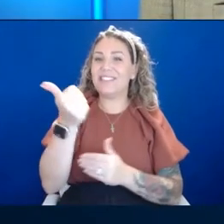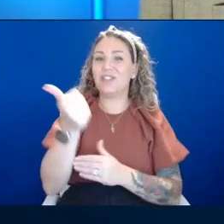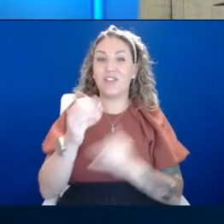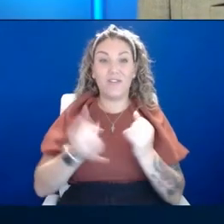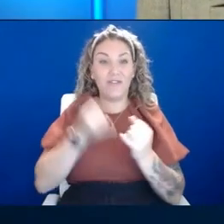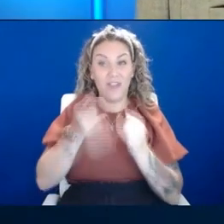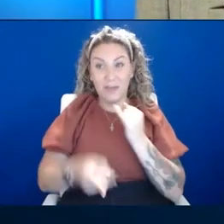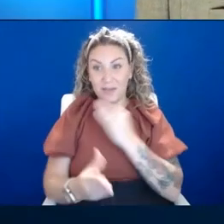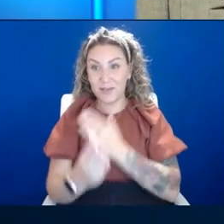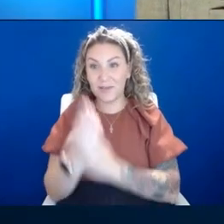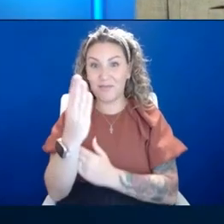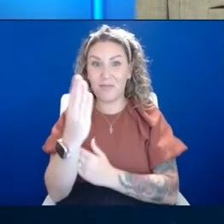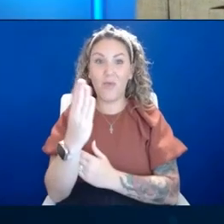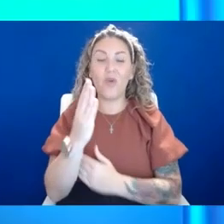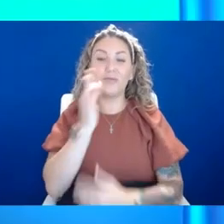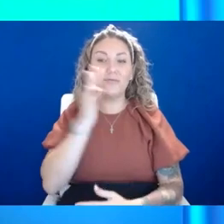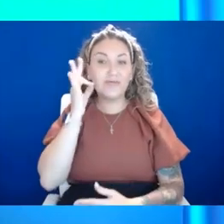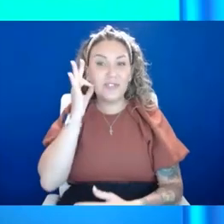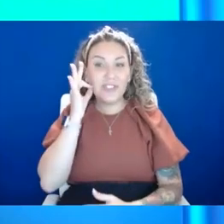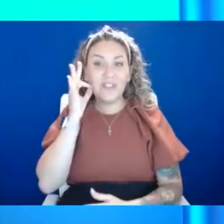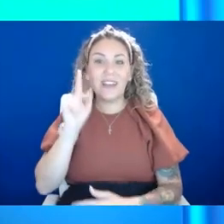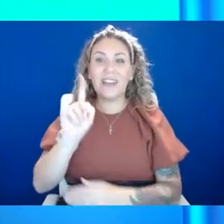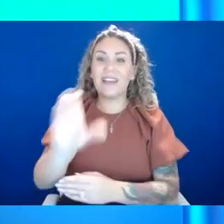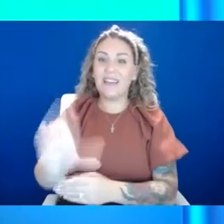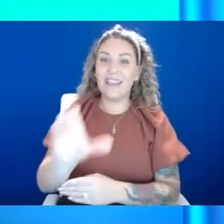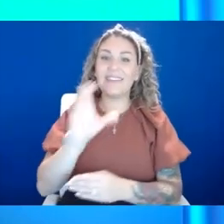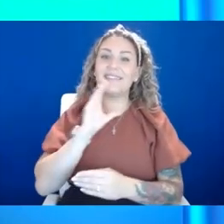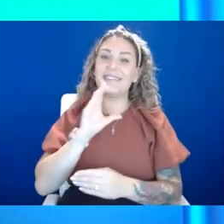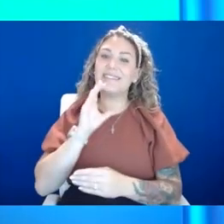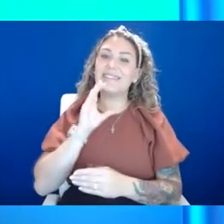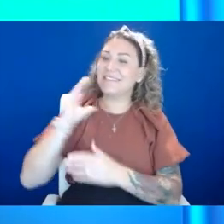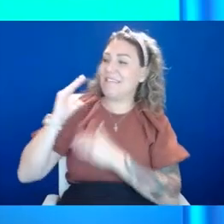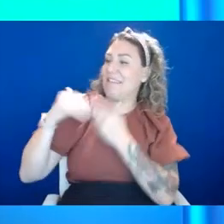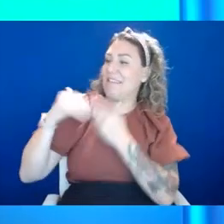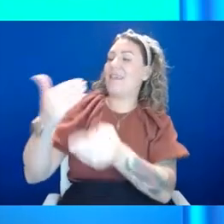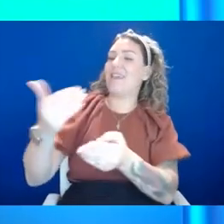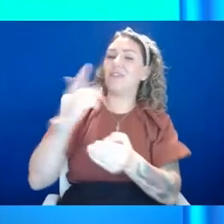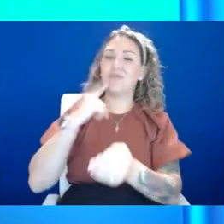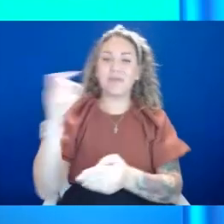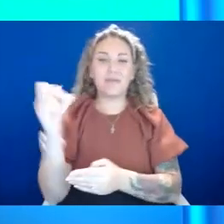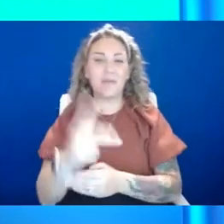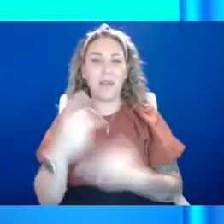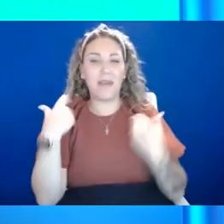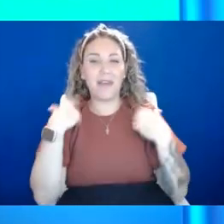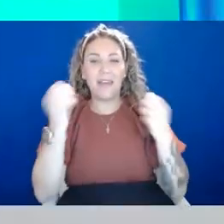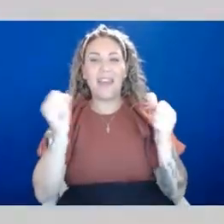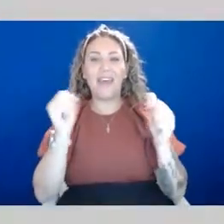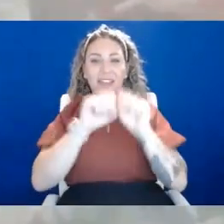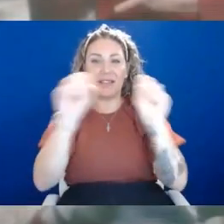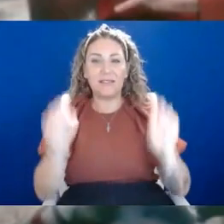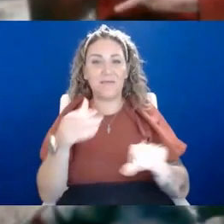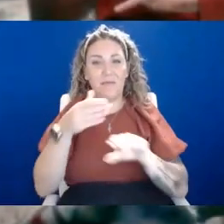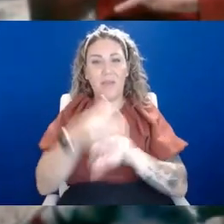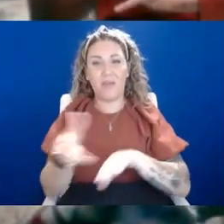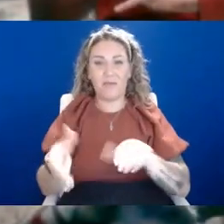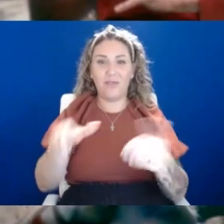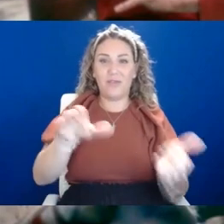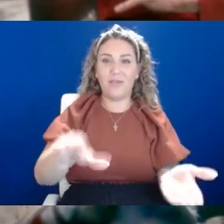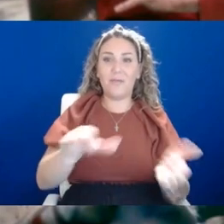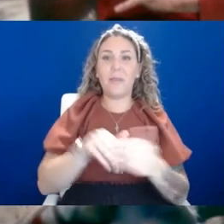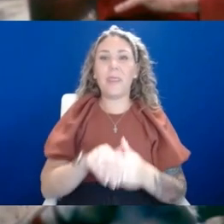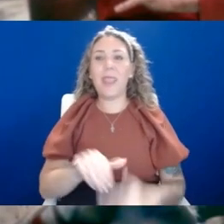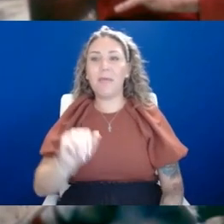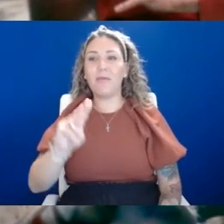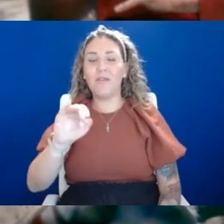Chiefs and Kansas City legend Len Dawson is giving back to the health system even after his passing. In lieu of flowers, his family is